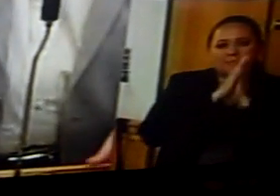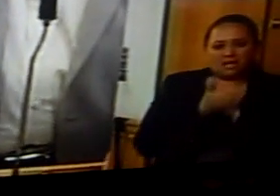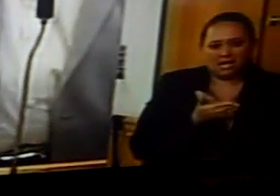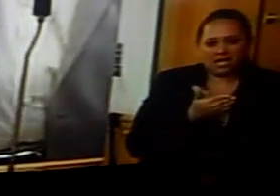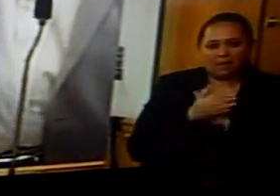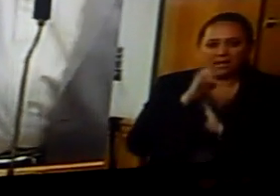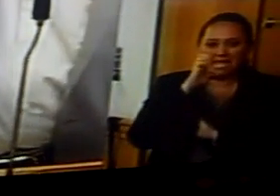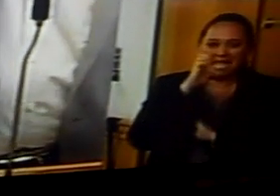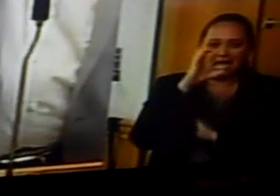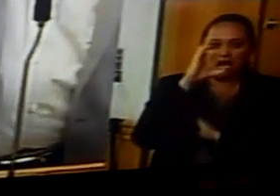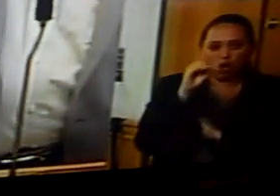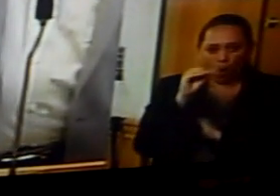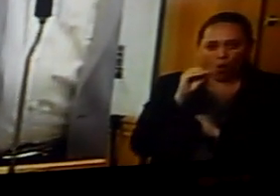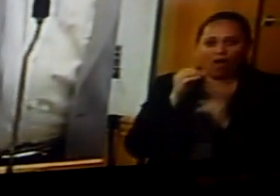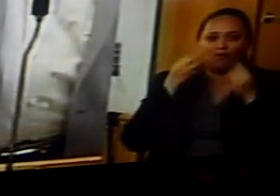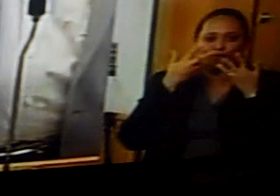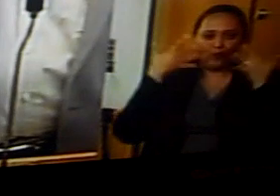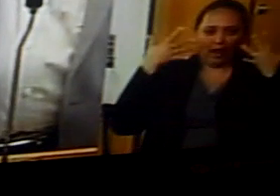eco-friendly, let's say.